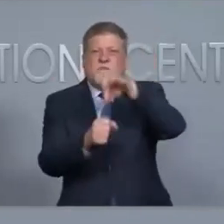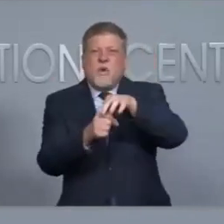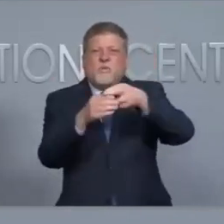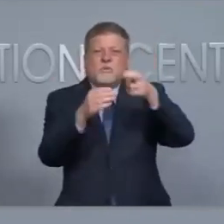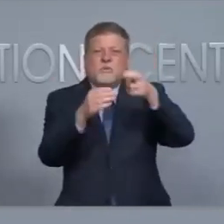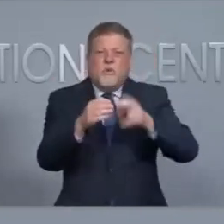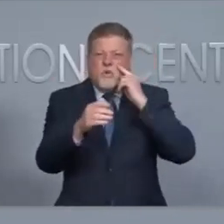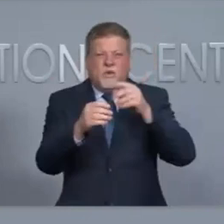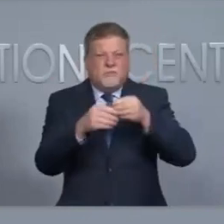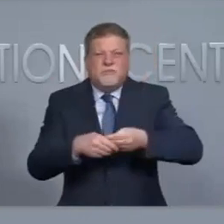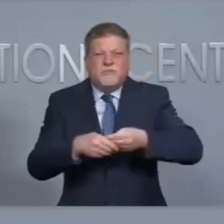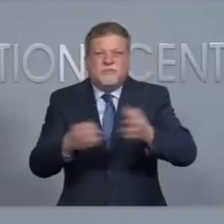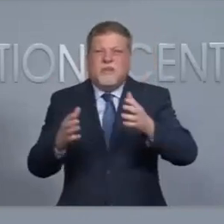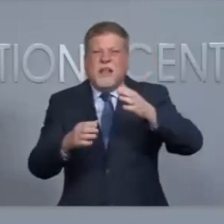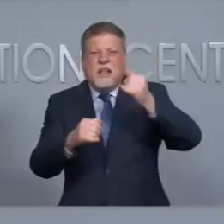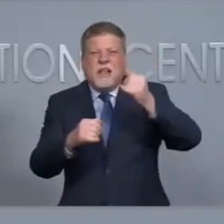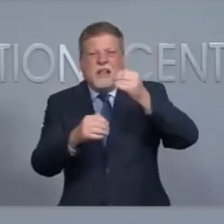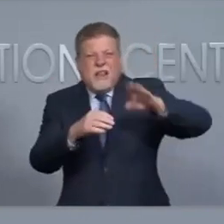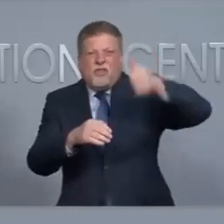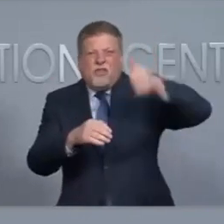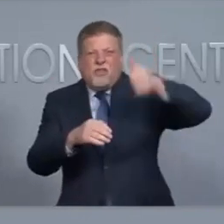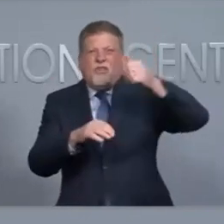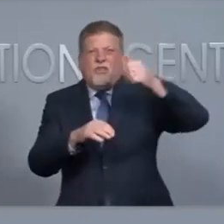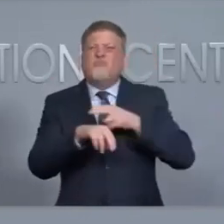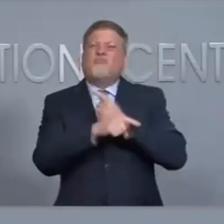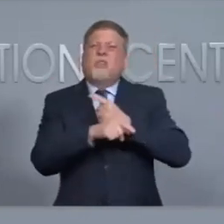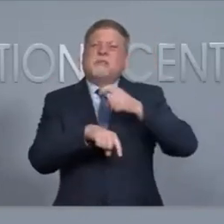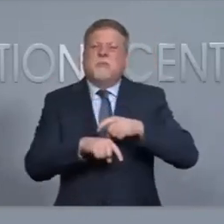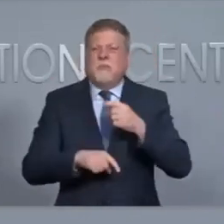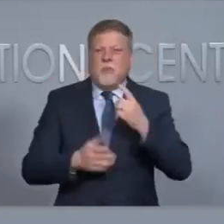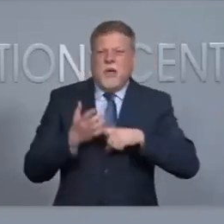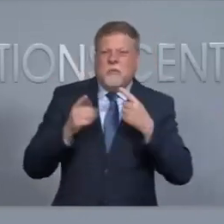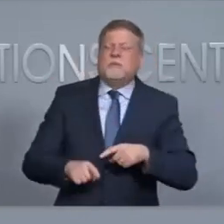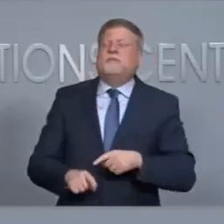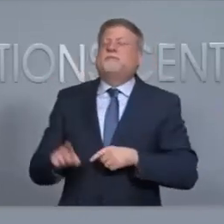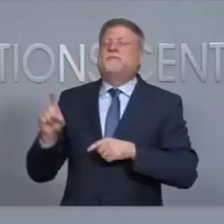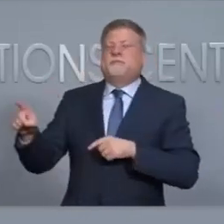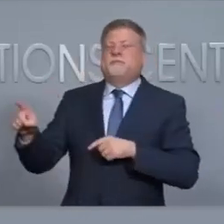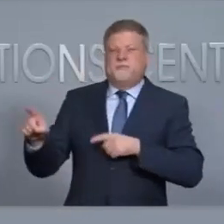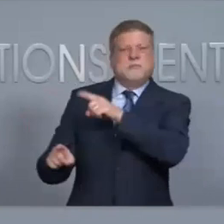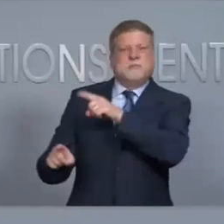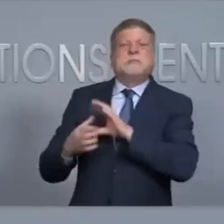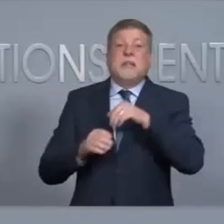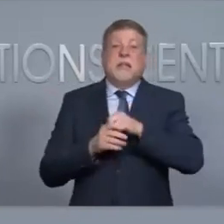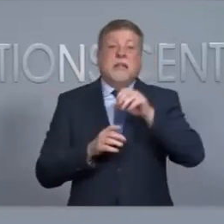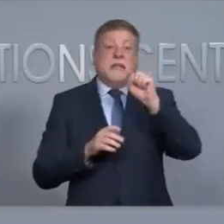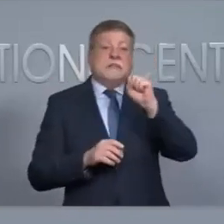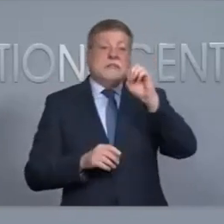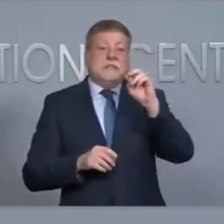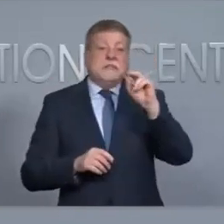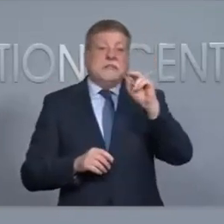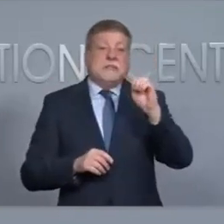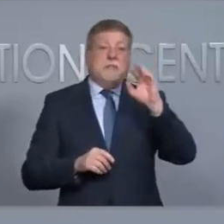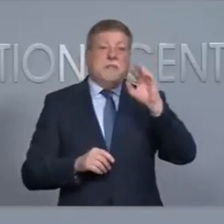Yes. So, Laura's question is referencing that the legislature in Senate Bill 747,